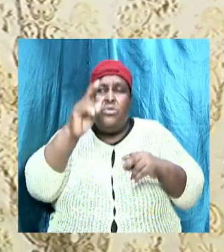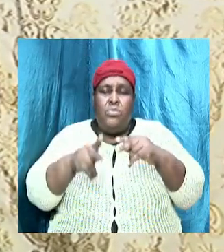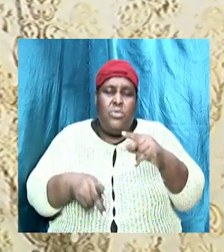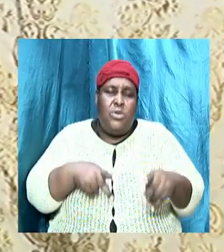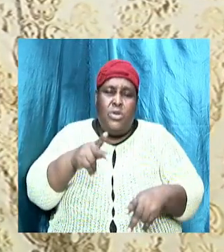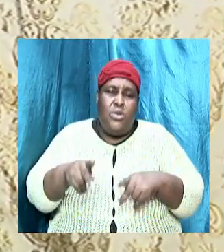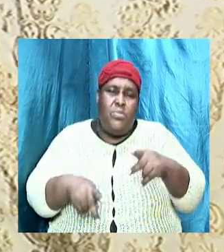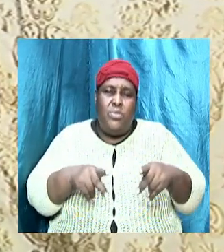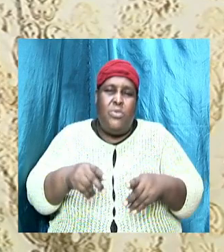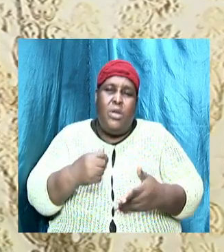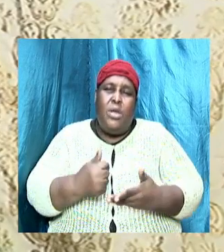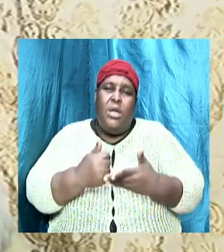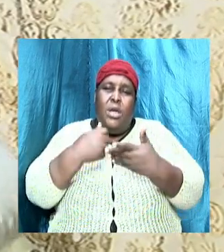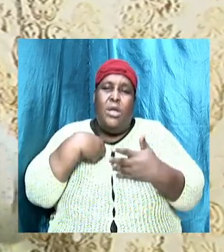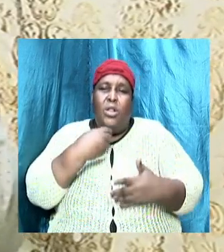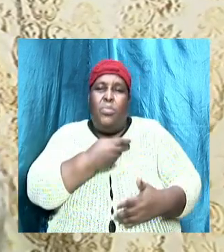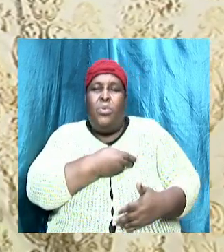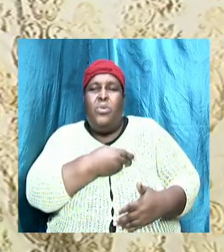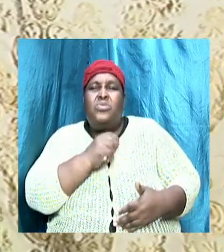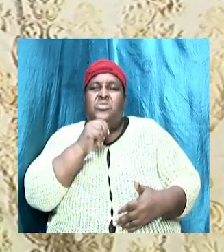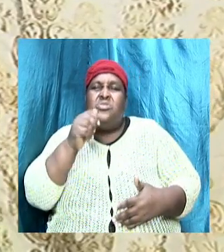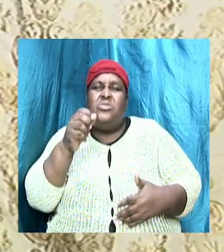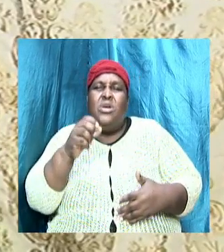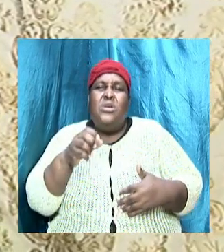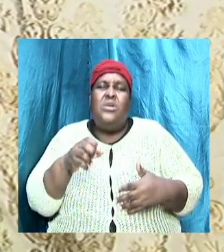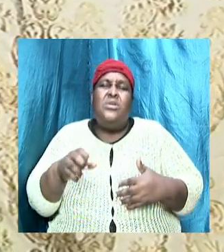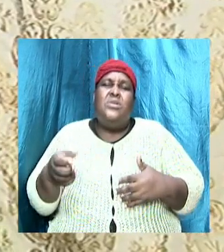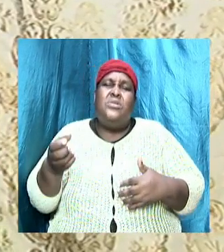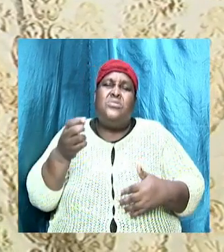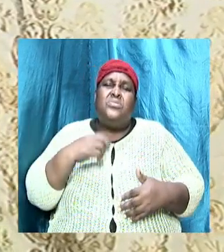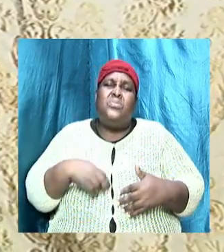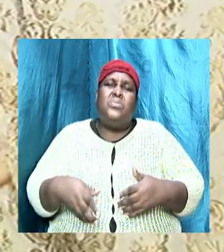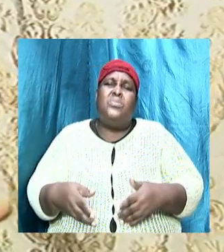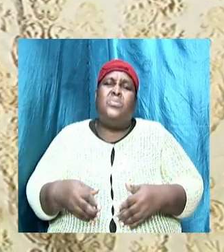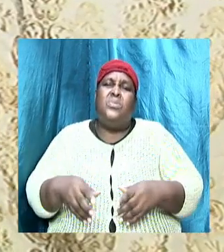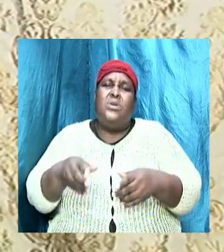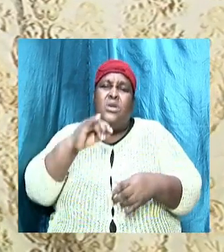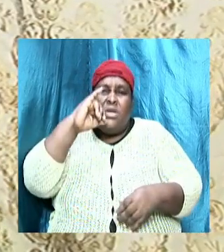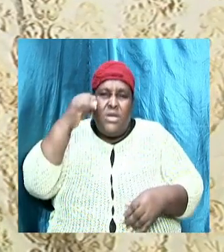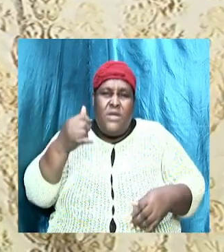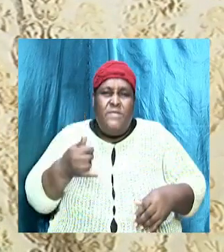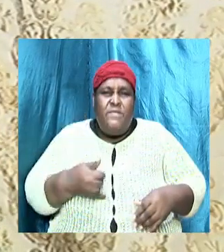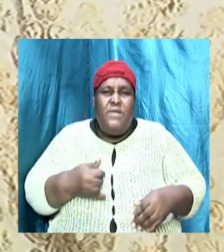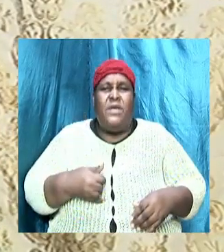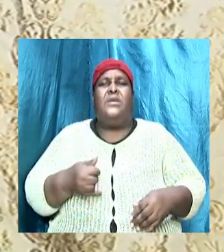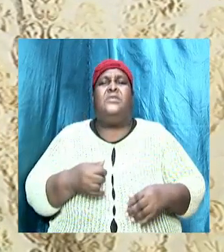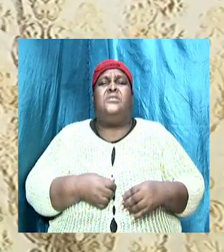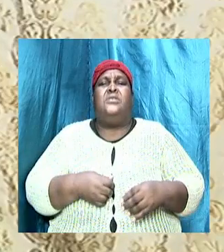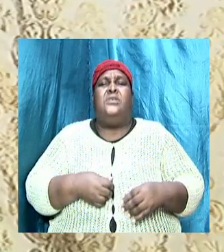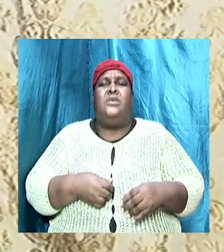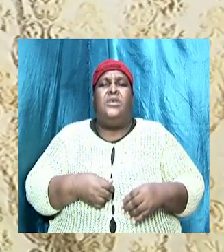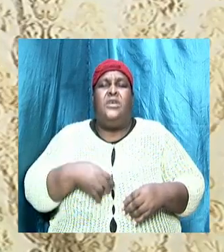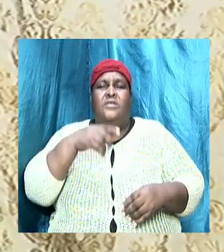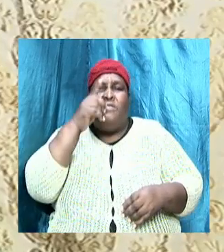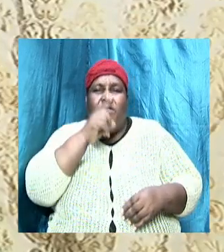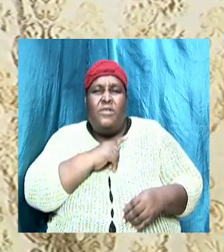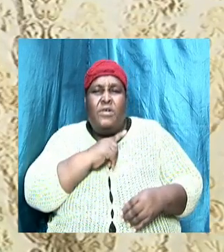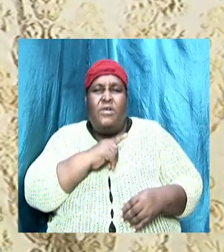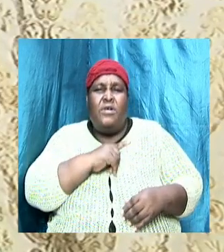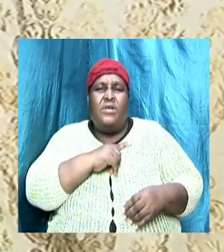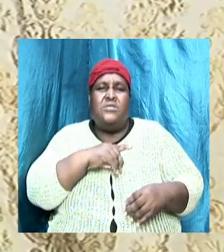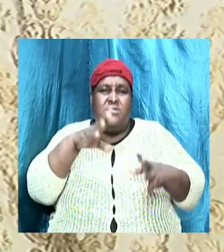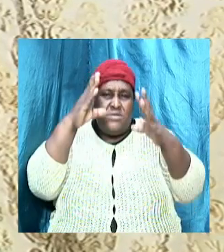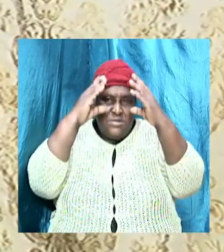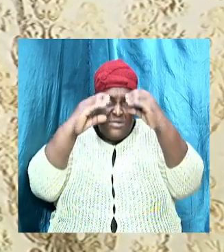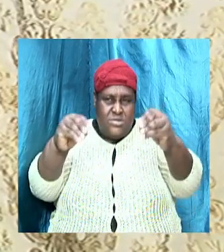Help us not to entertain any kind of false teaching, any kind of false doctrine because we